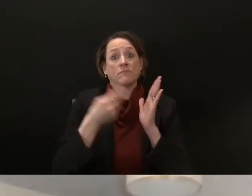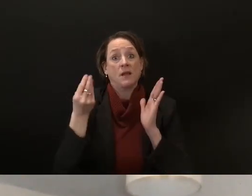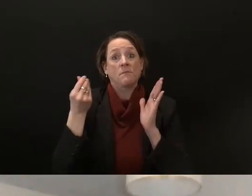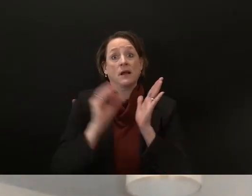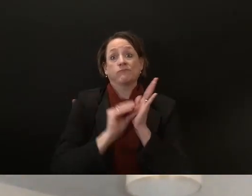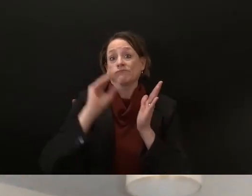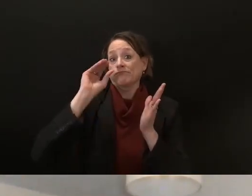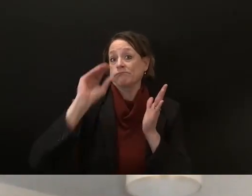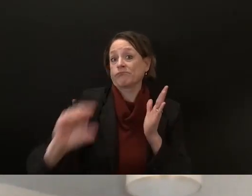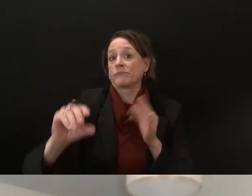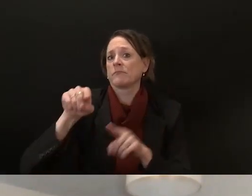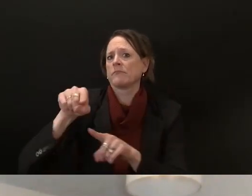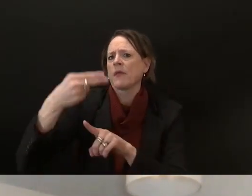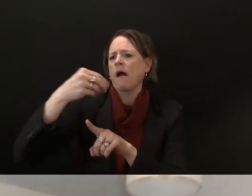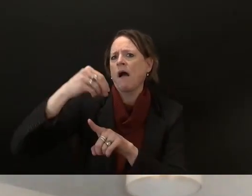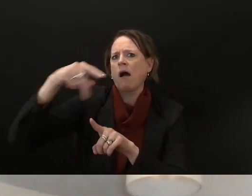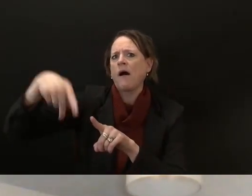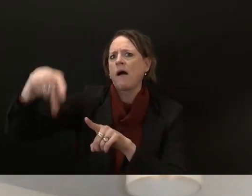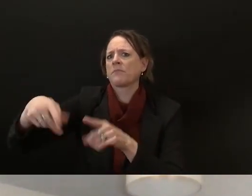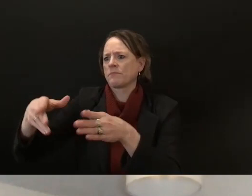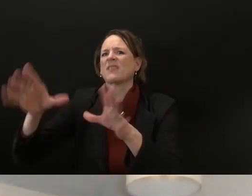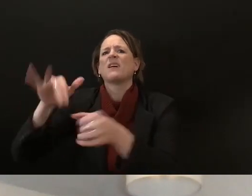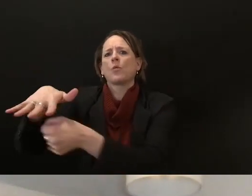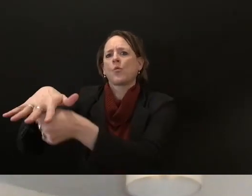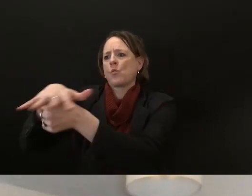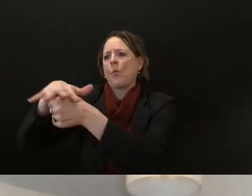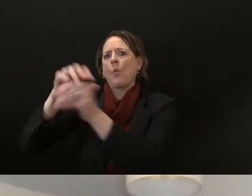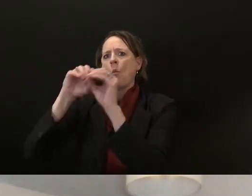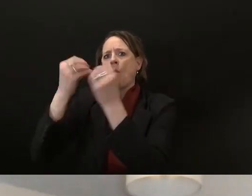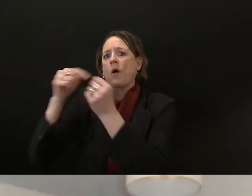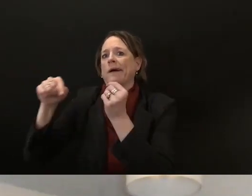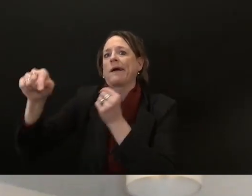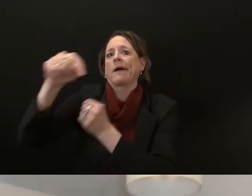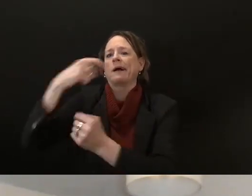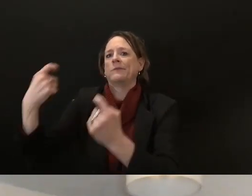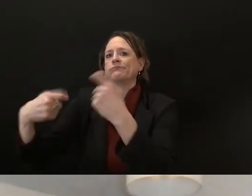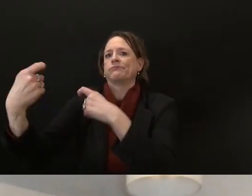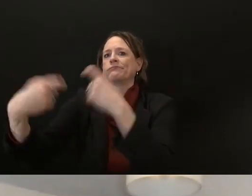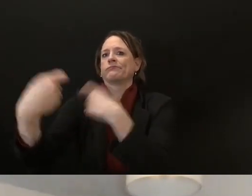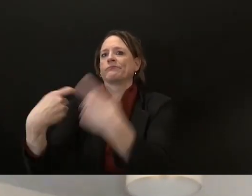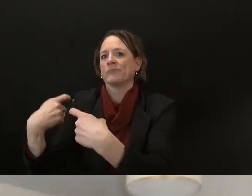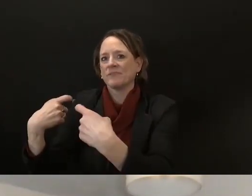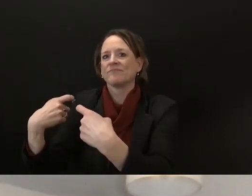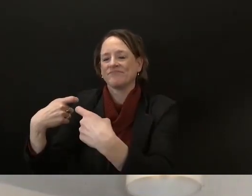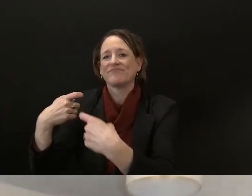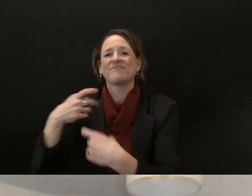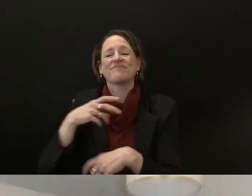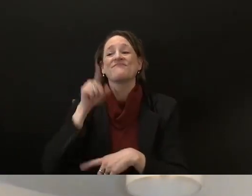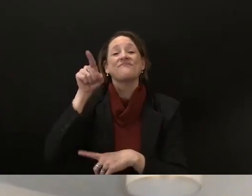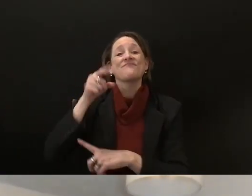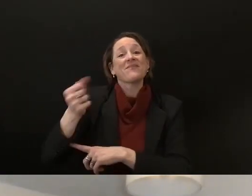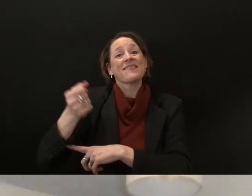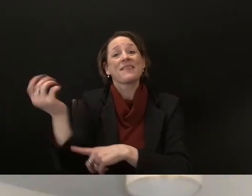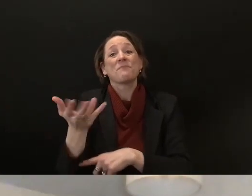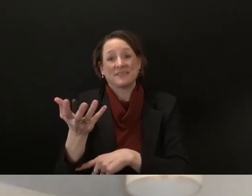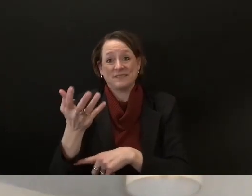uh potawatomi was pushing that um i'm getting the signal to push through to the end but i do i want